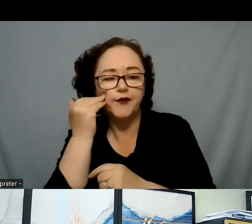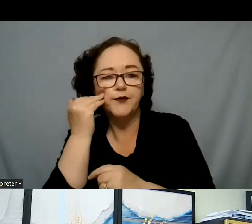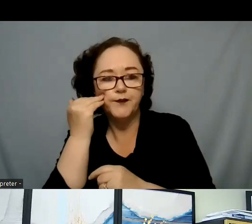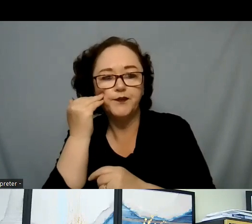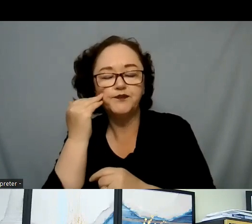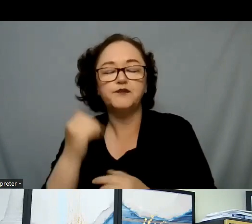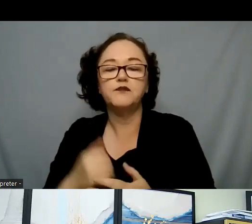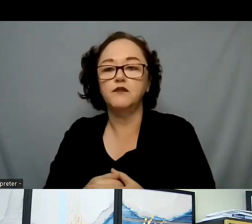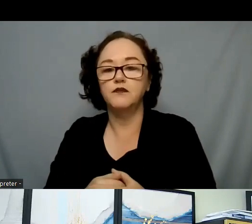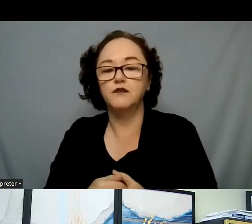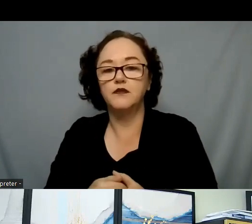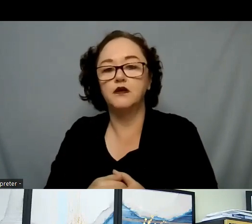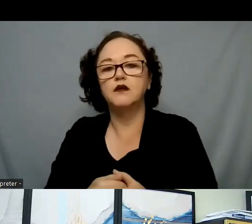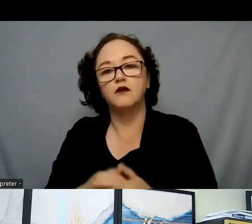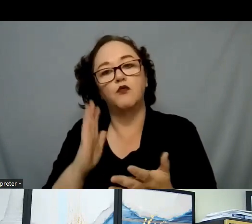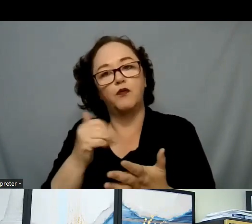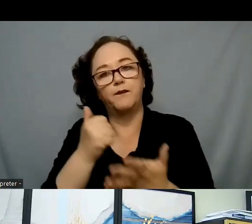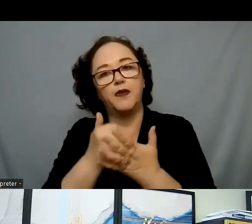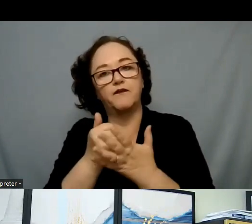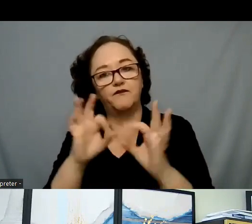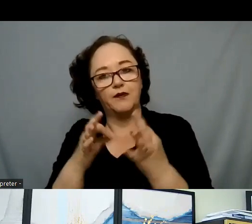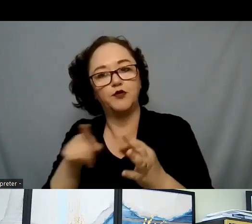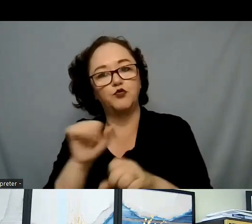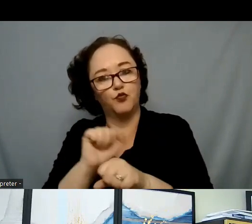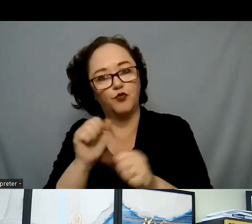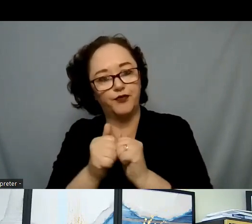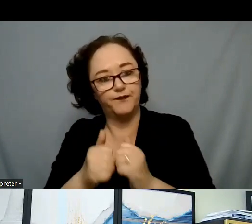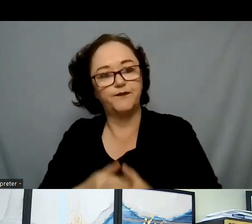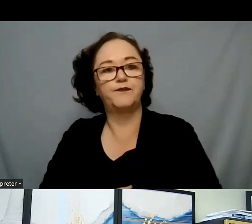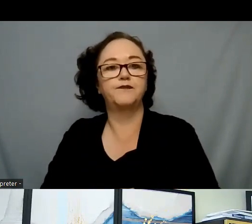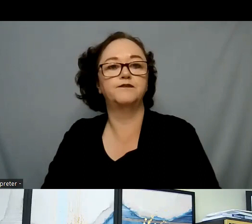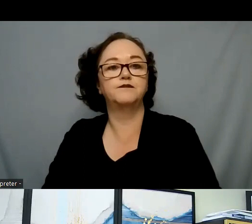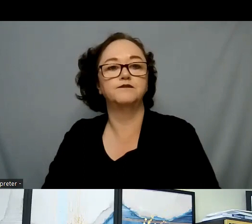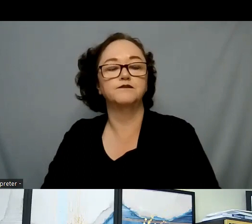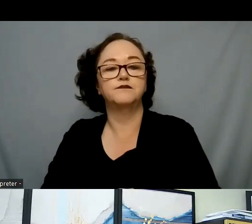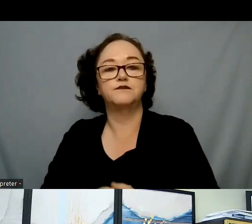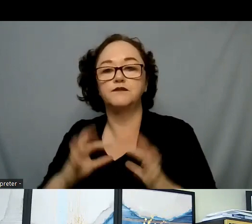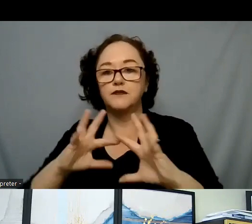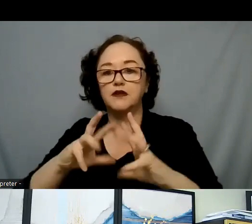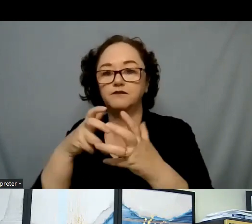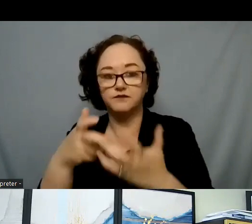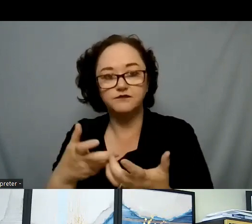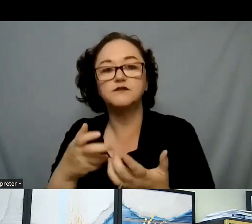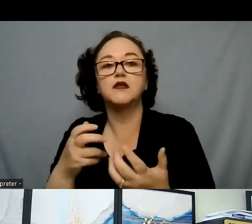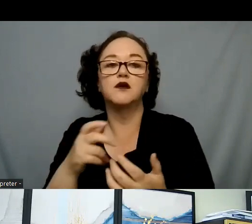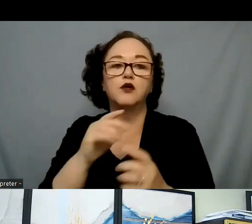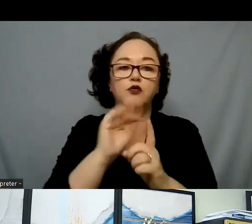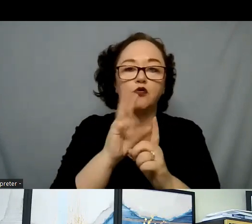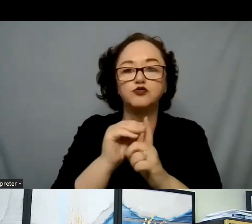or family that you're working with. The intersection of culture and COVID-19. COVID-19